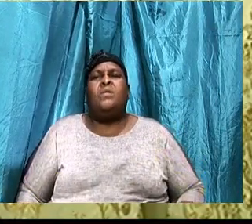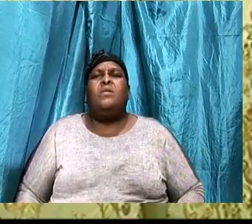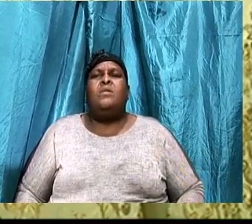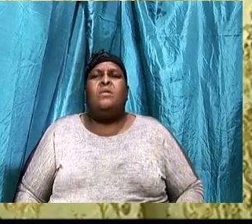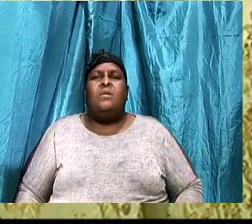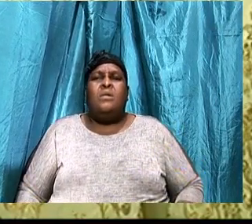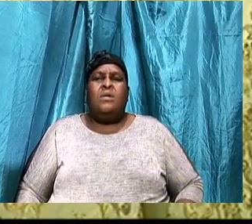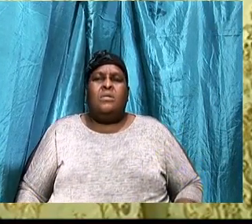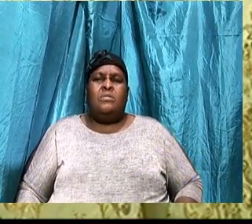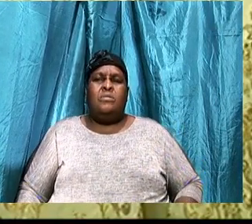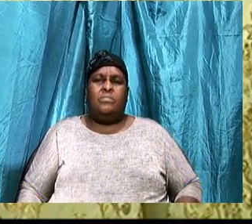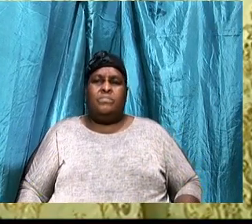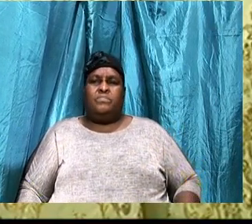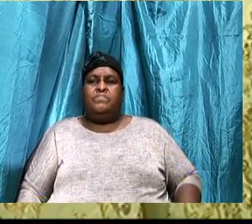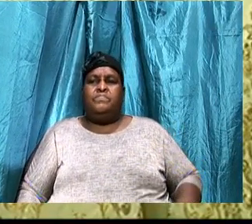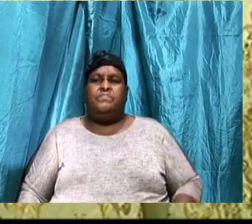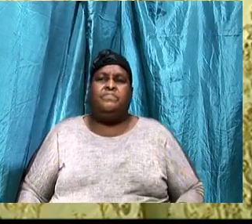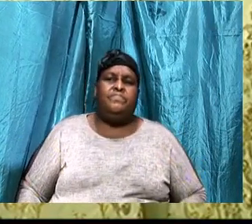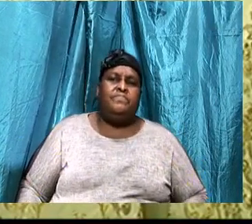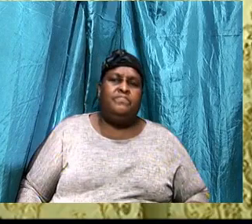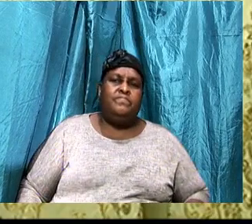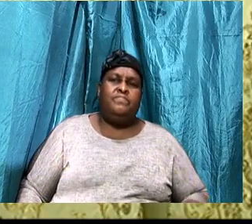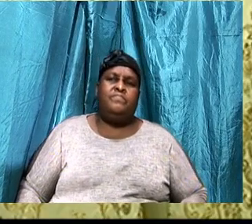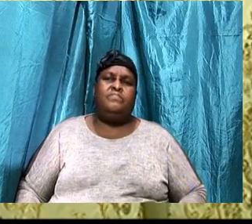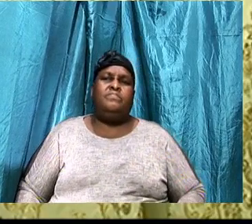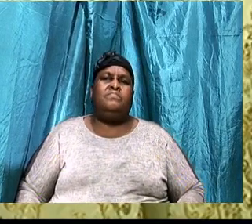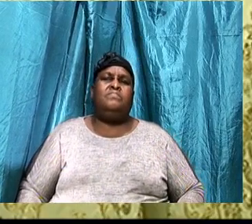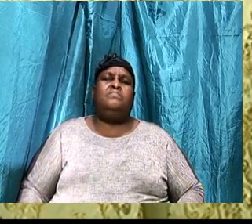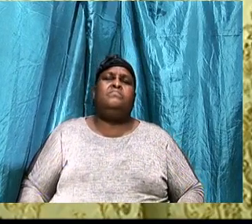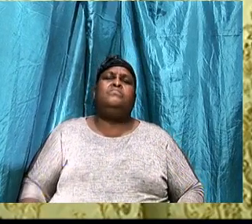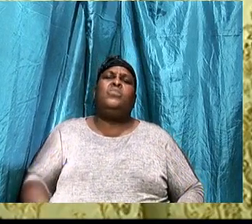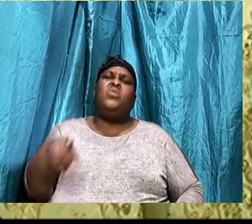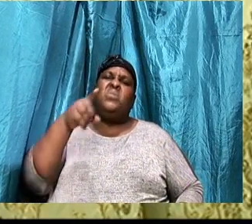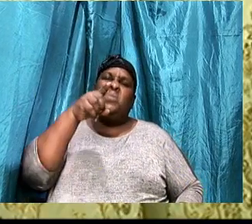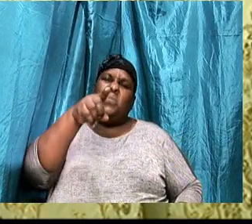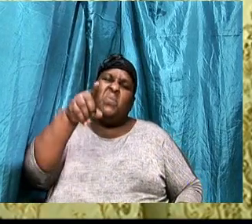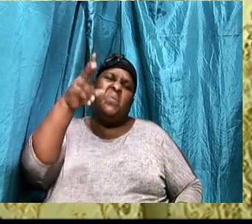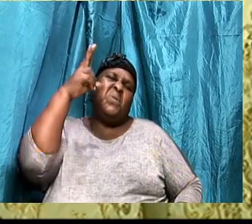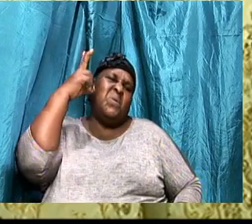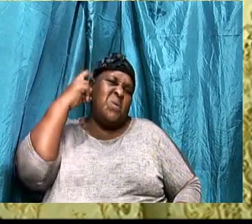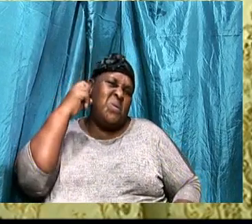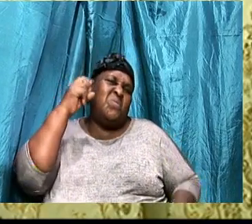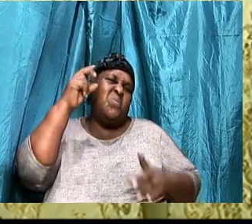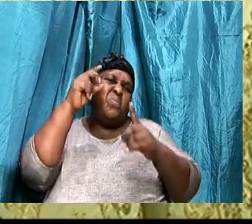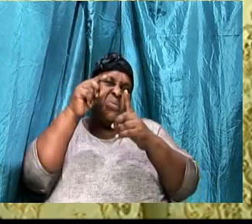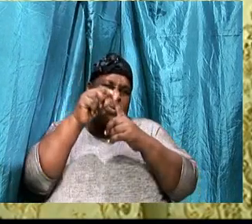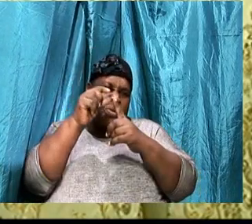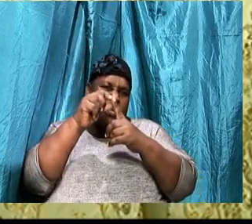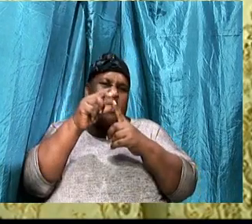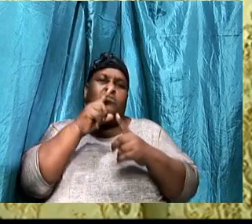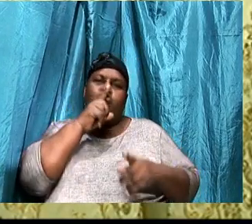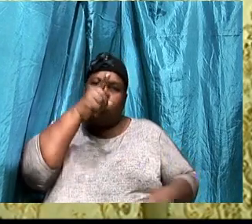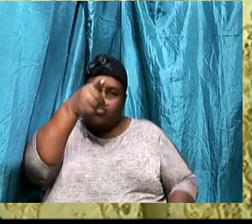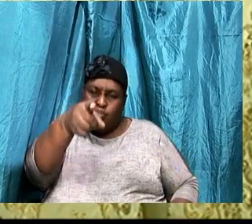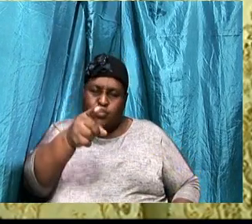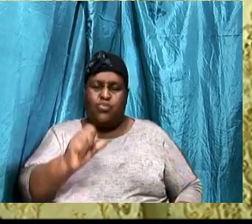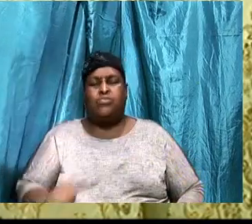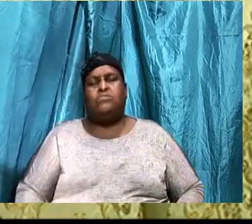In verse 13, He said, That you have heard, The word, Of truth,